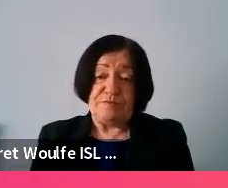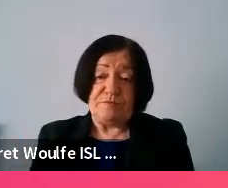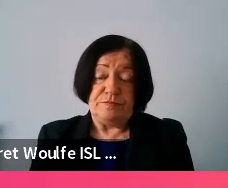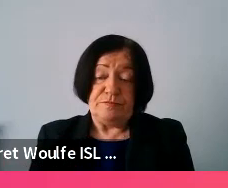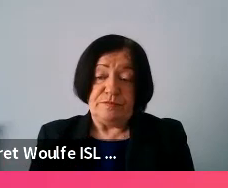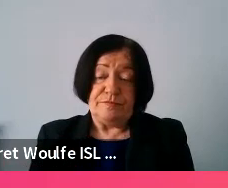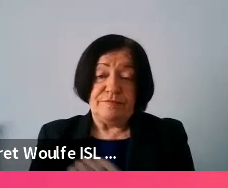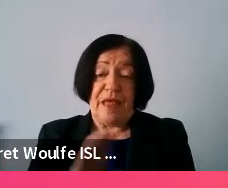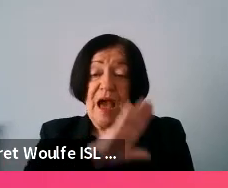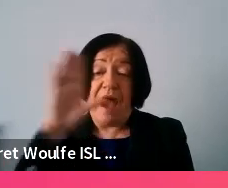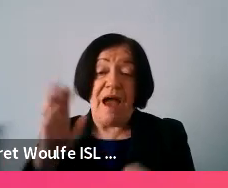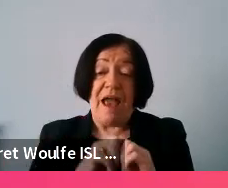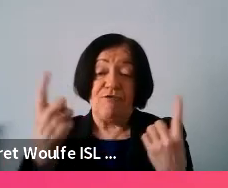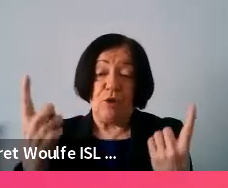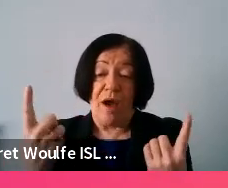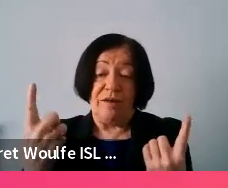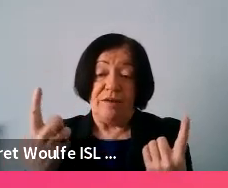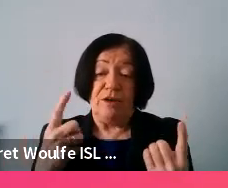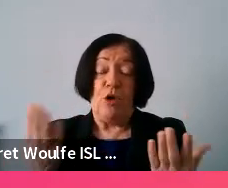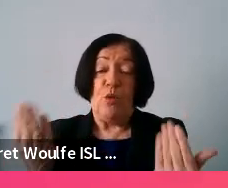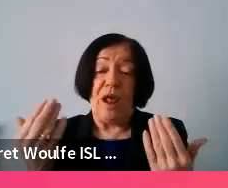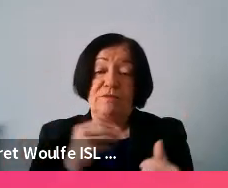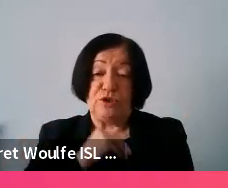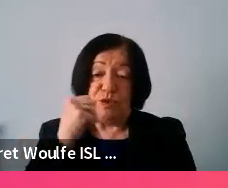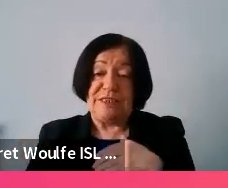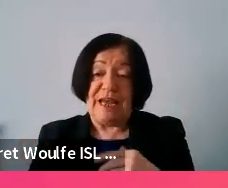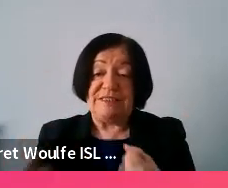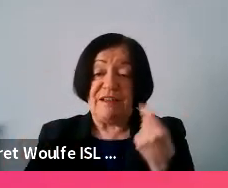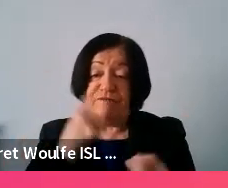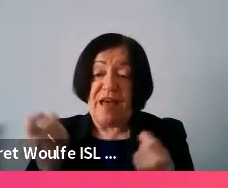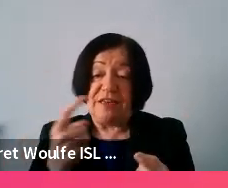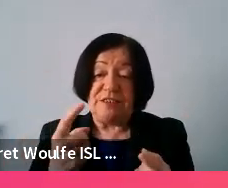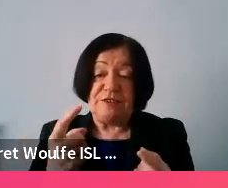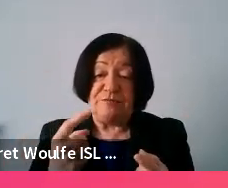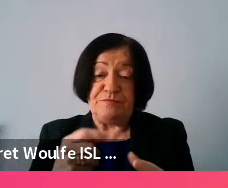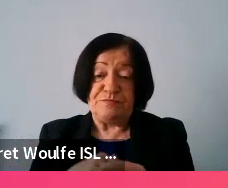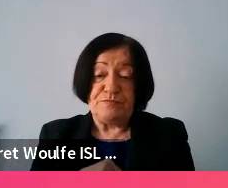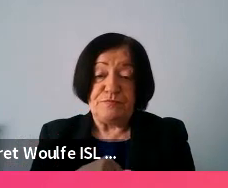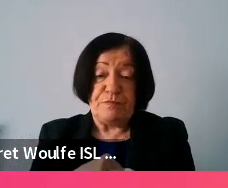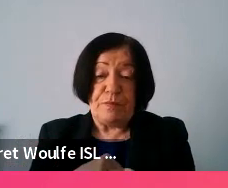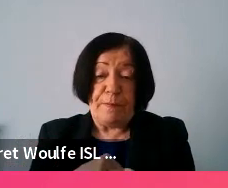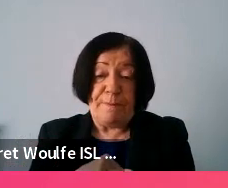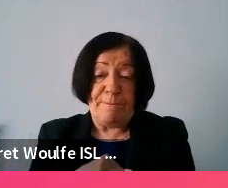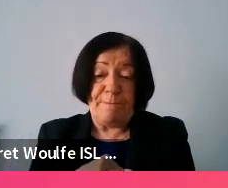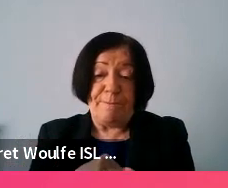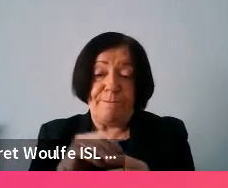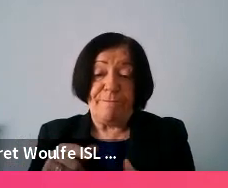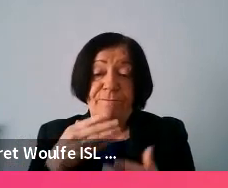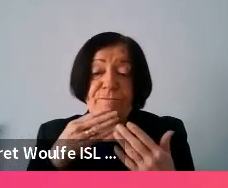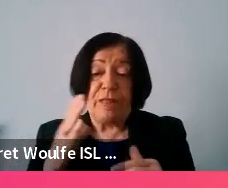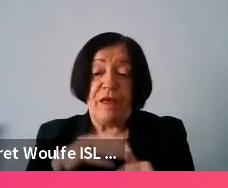hi everyone um welcome to today's event thank you very much uh to the organizers uh for inviting